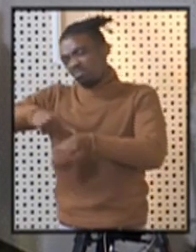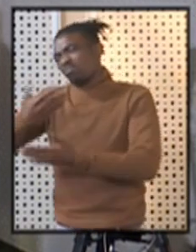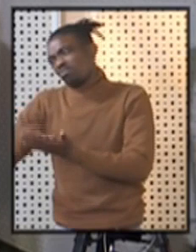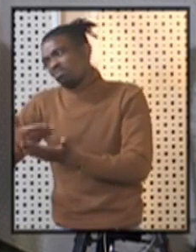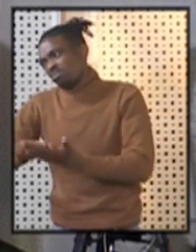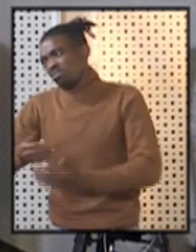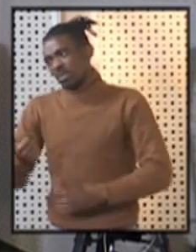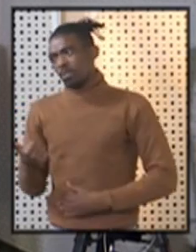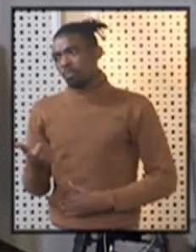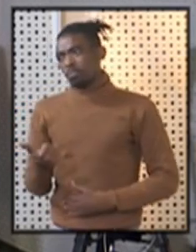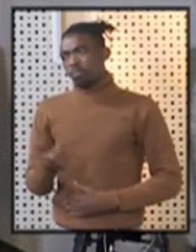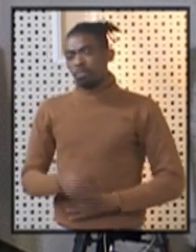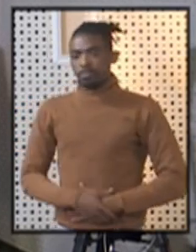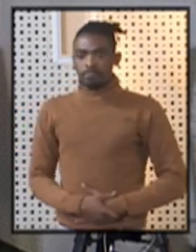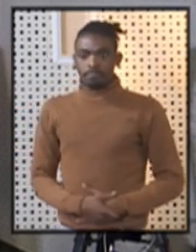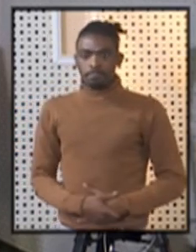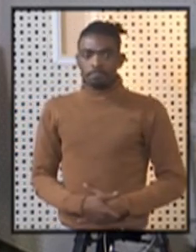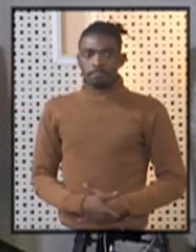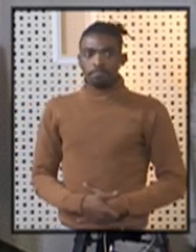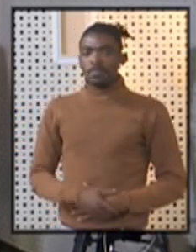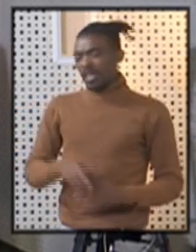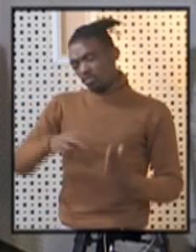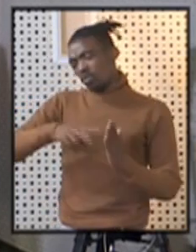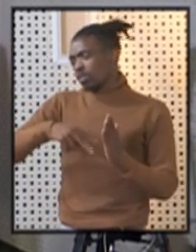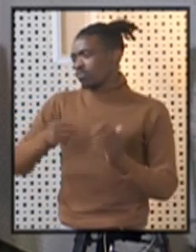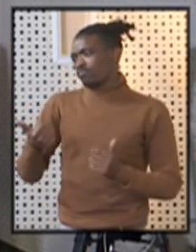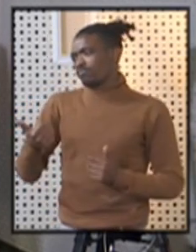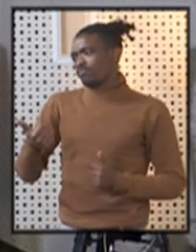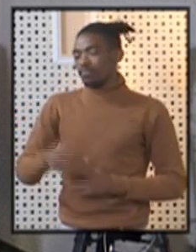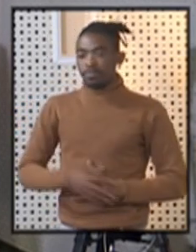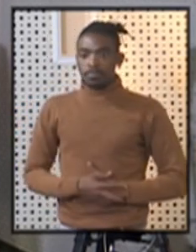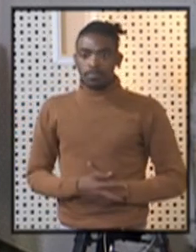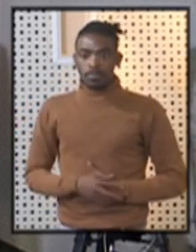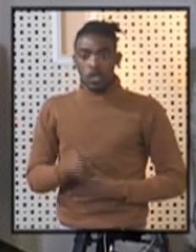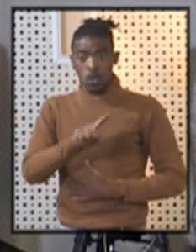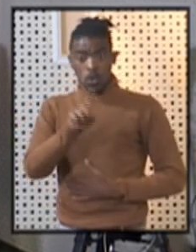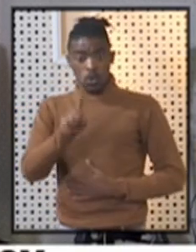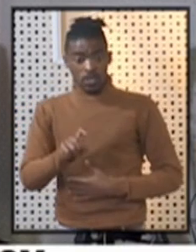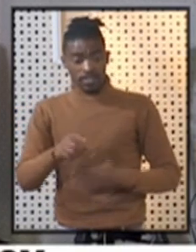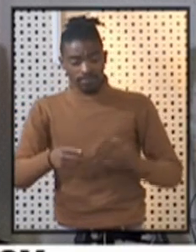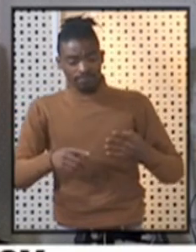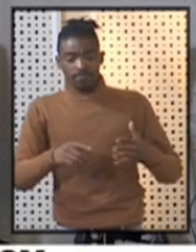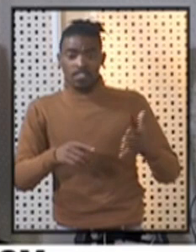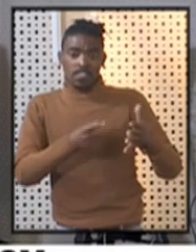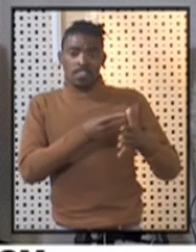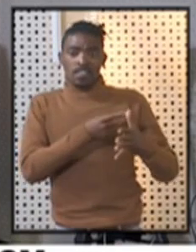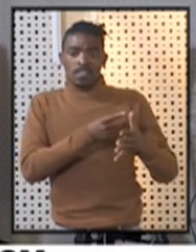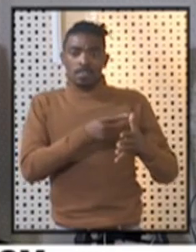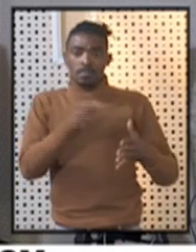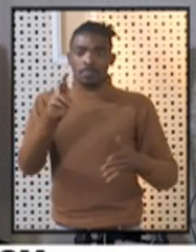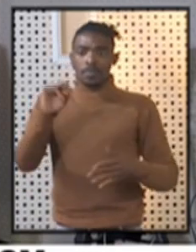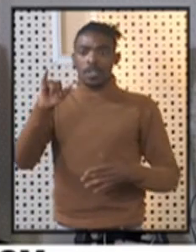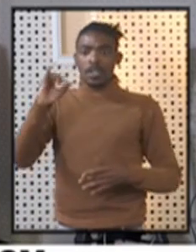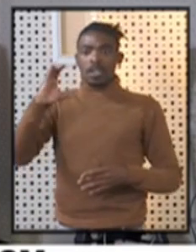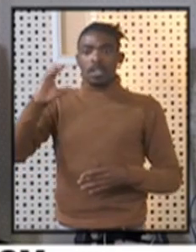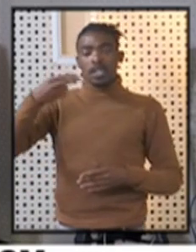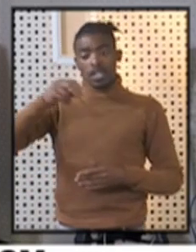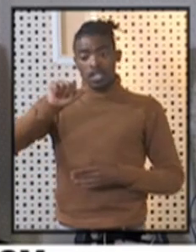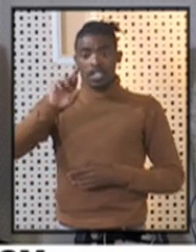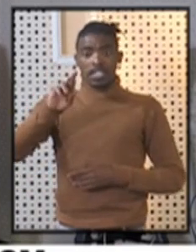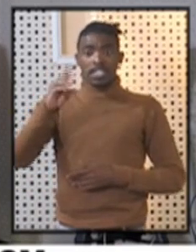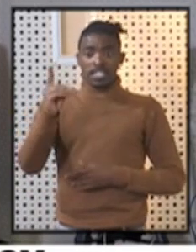or read them? Another question from Richard from DOPI Media.